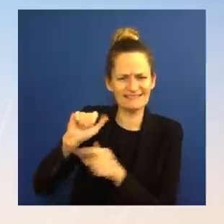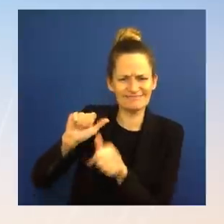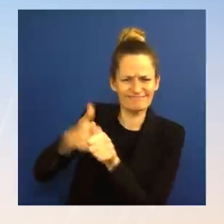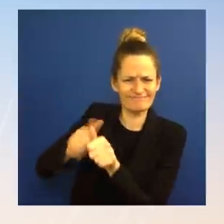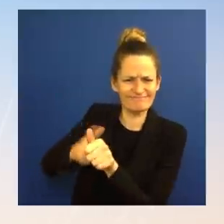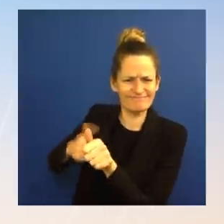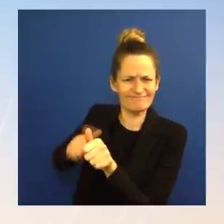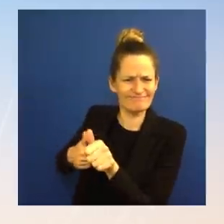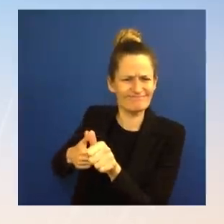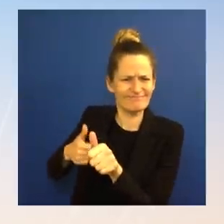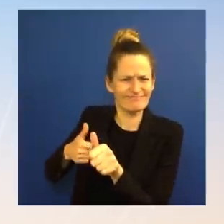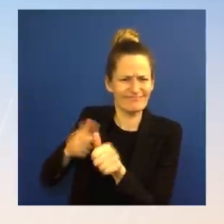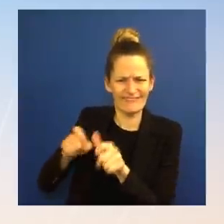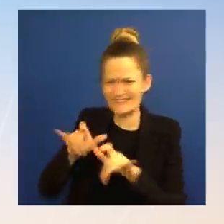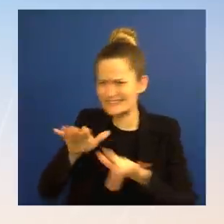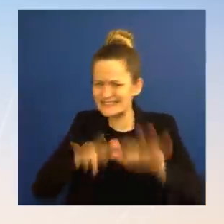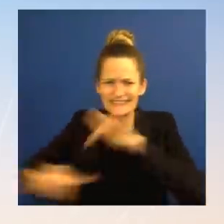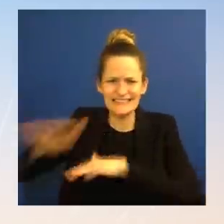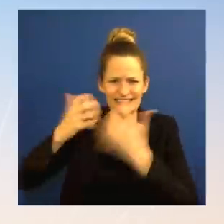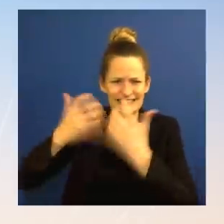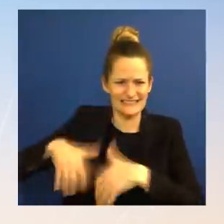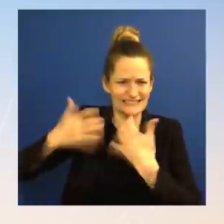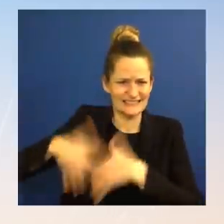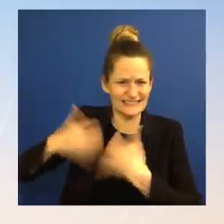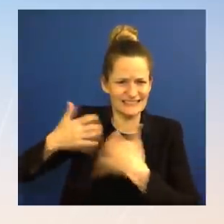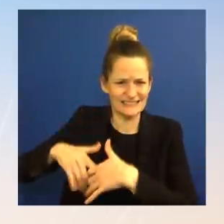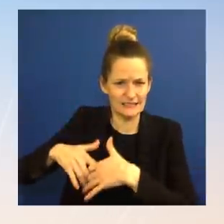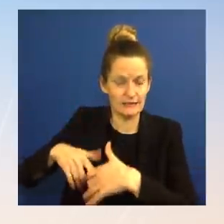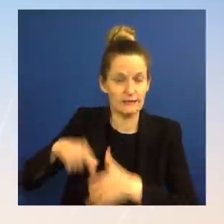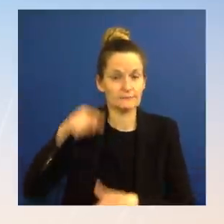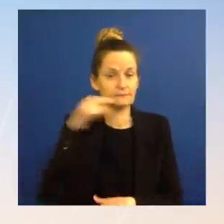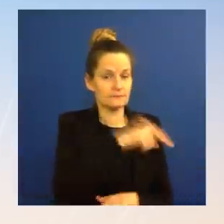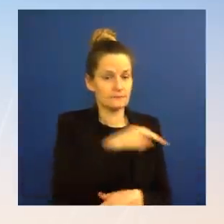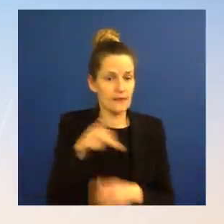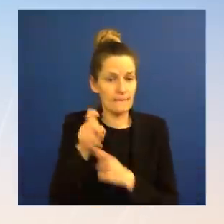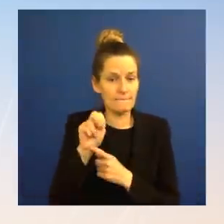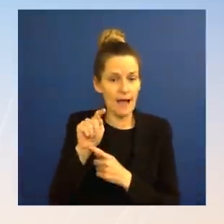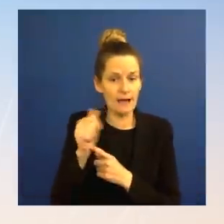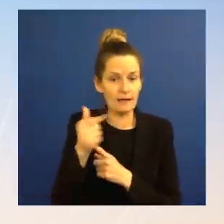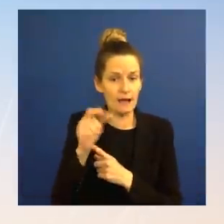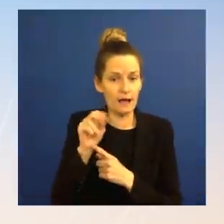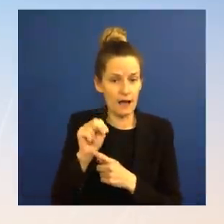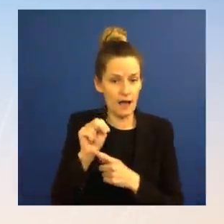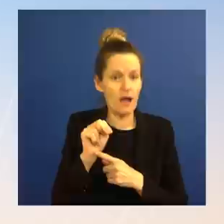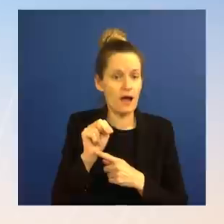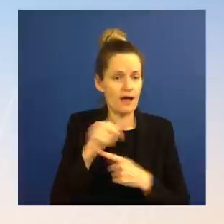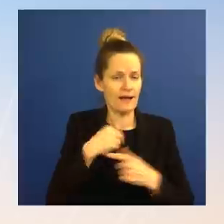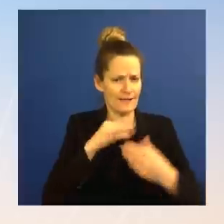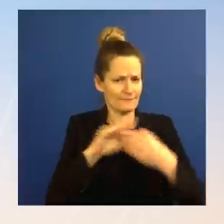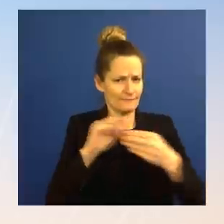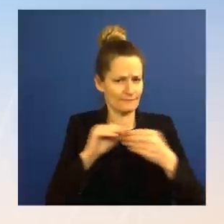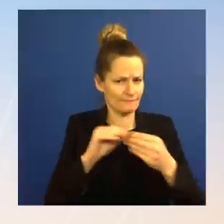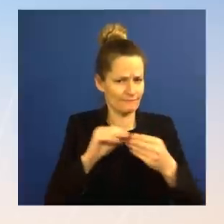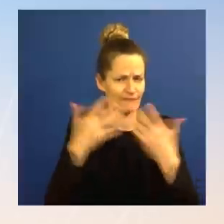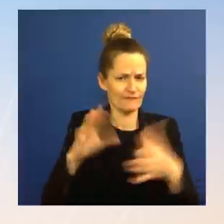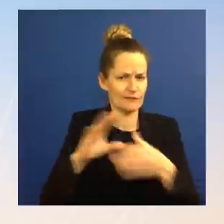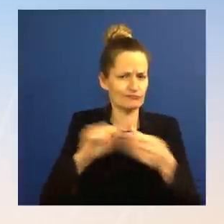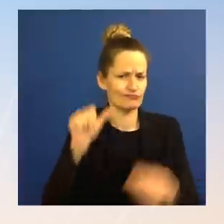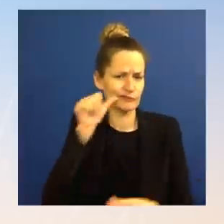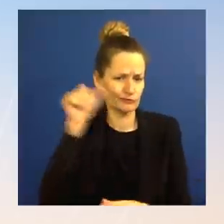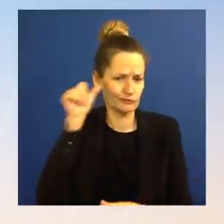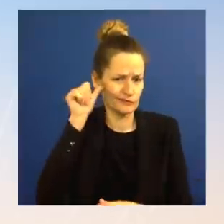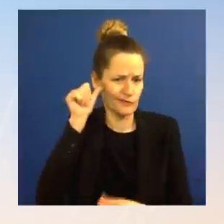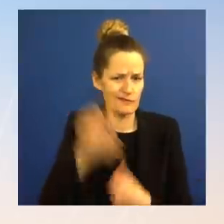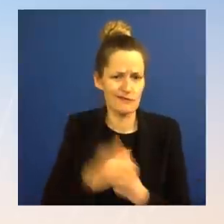he made clear that, obviously, the proposal from yesterday that fighter jets manned by Americans departing a NATO base to fly into